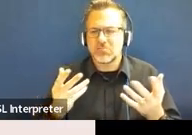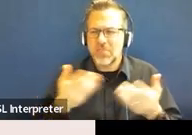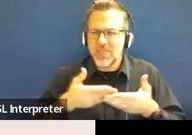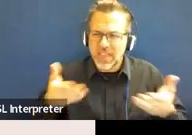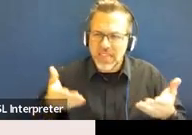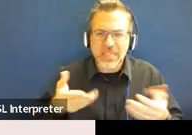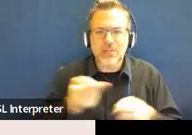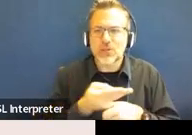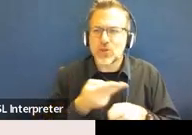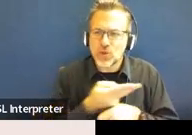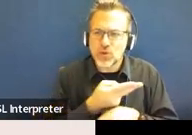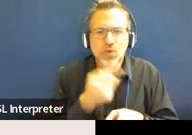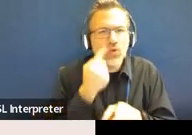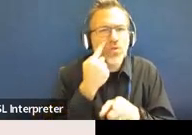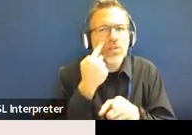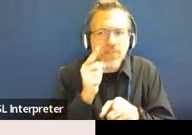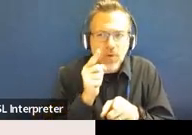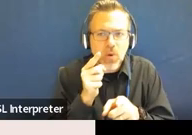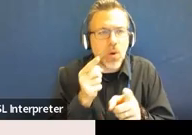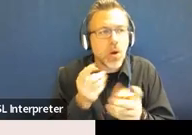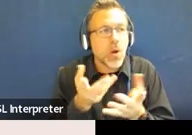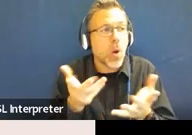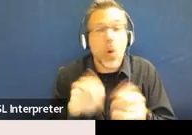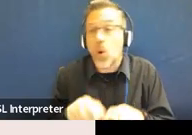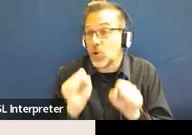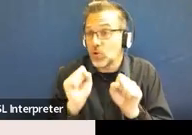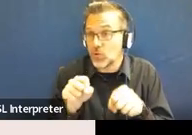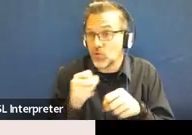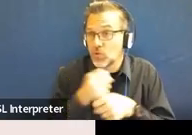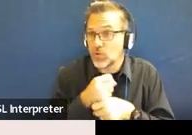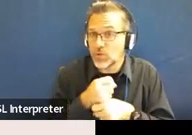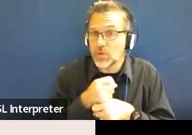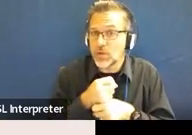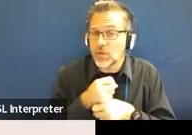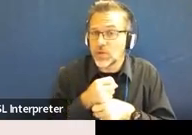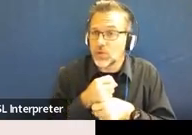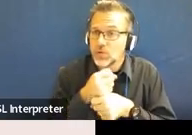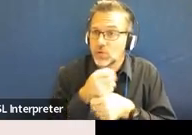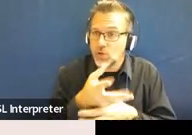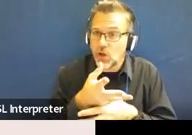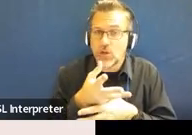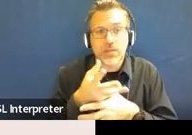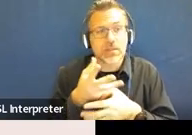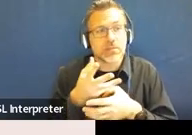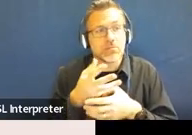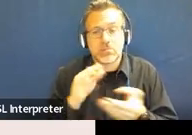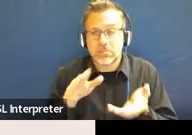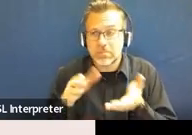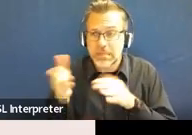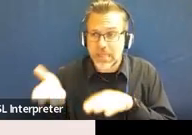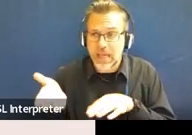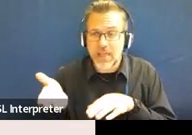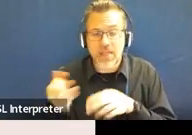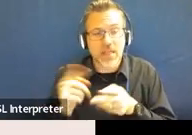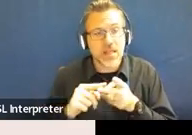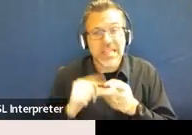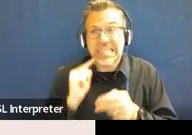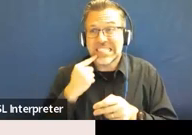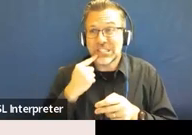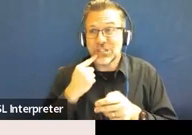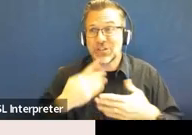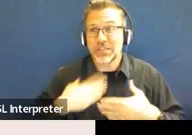used for or readily capable of causing death. Serious bodily injury as defined above there.